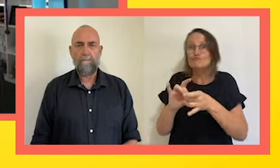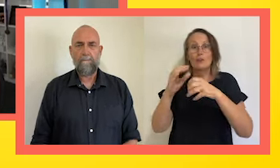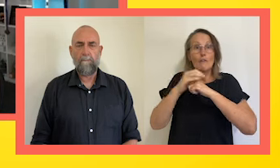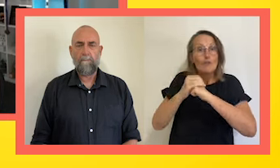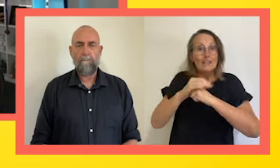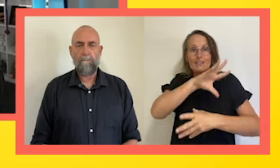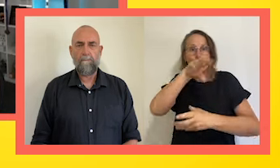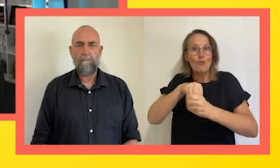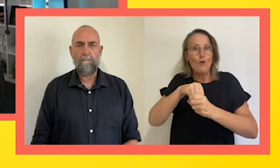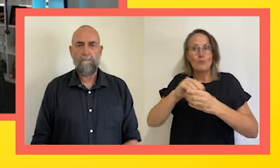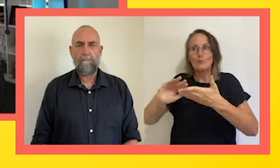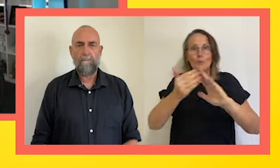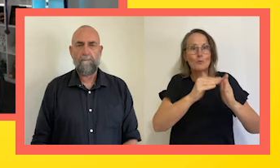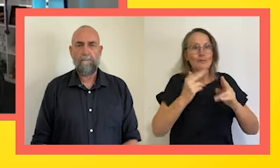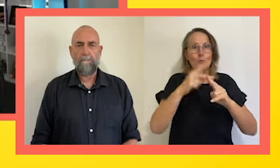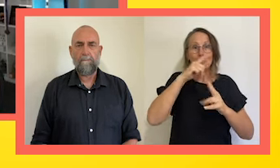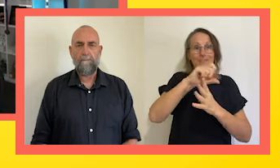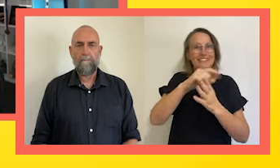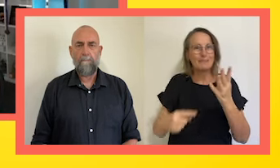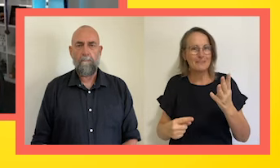just take part of something bigger than themselves.